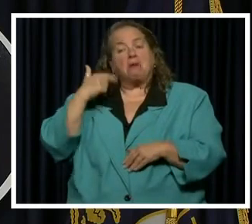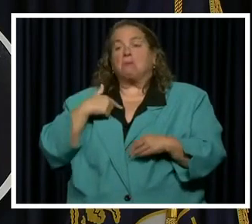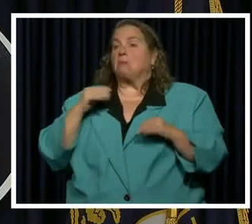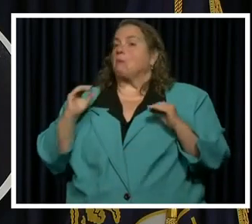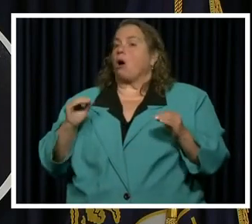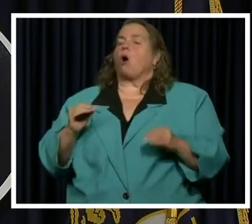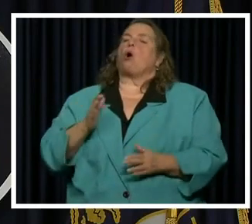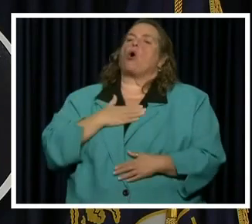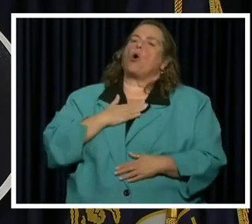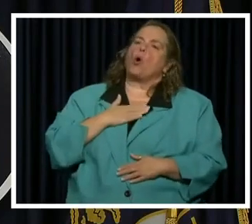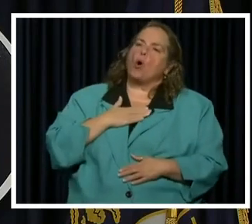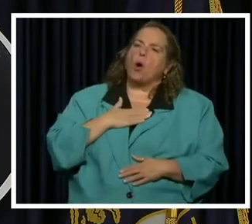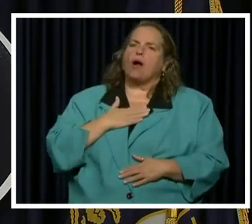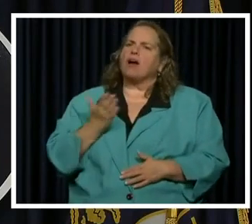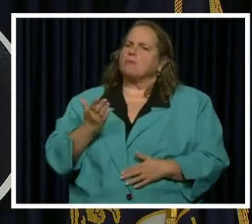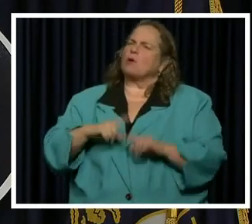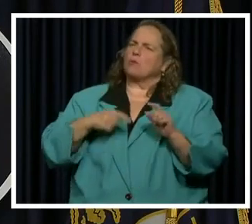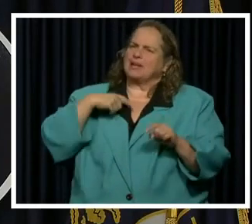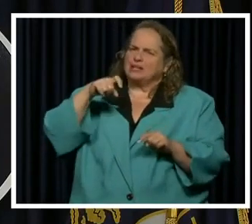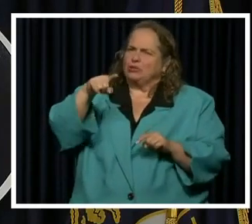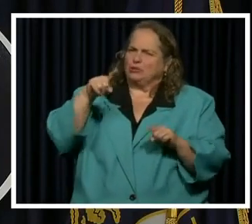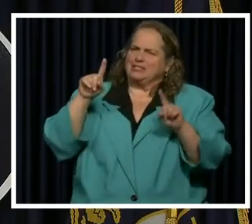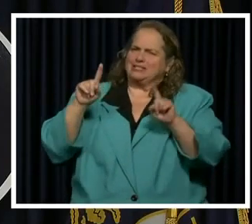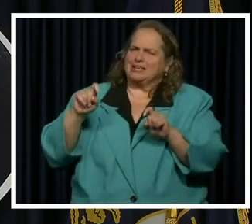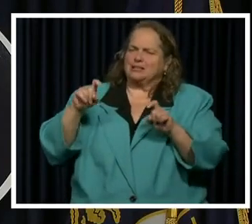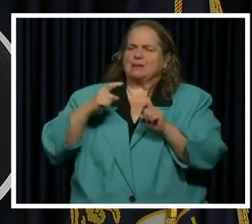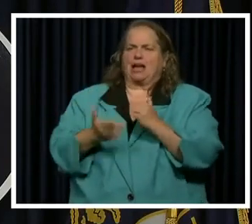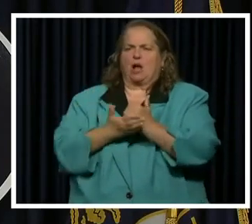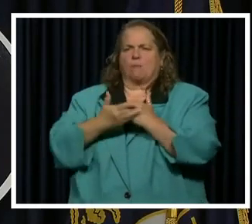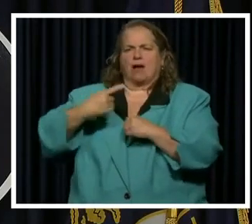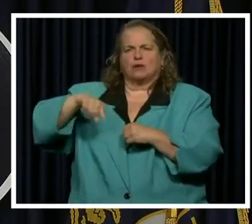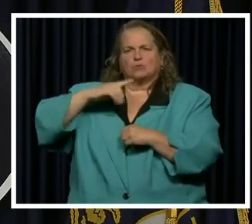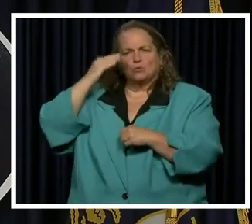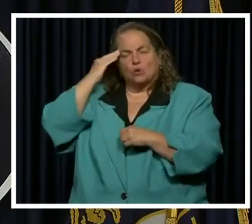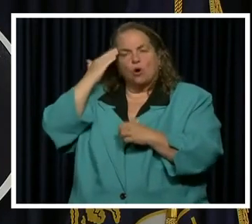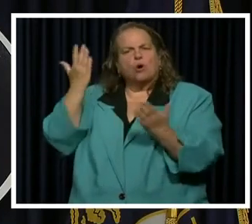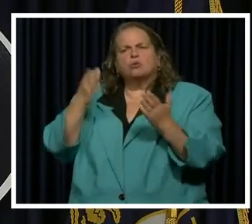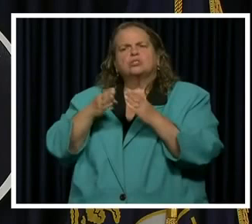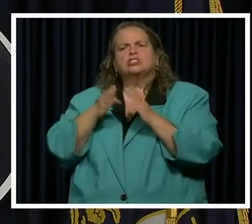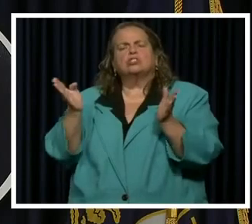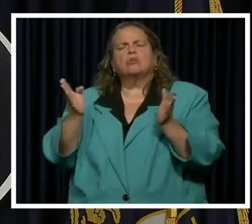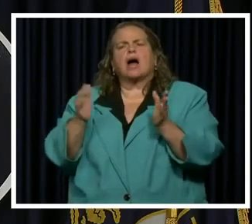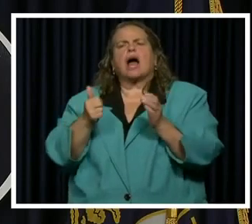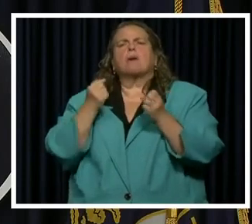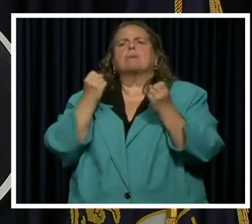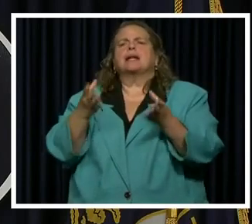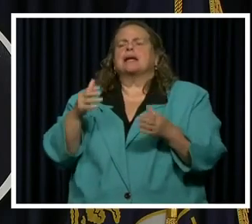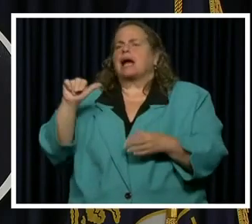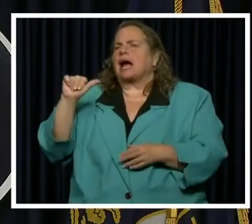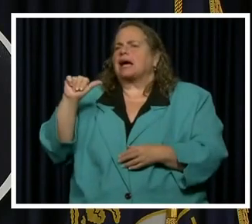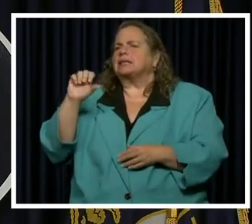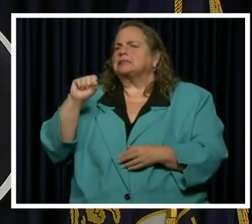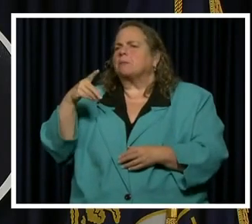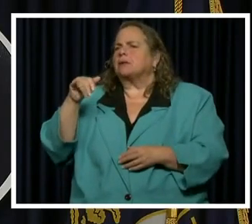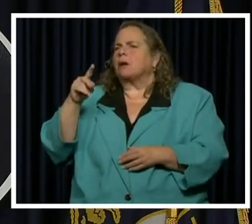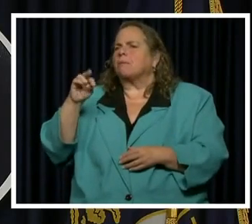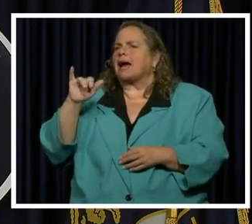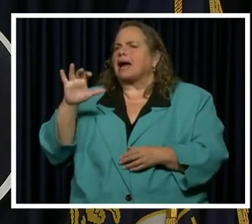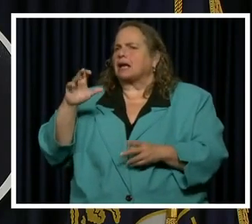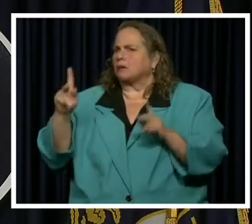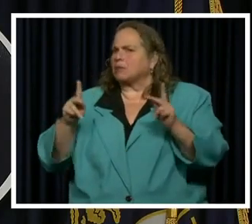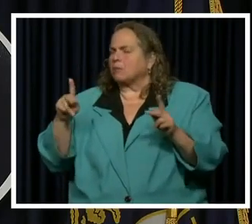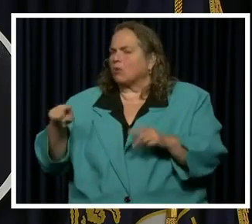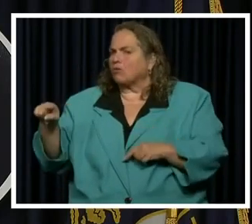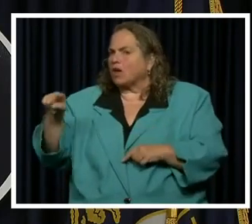also need you to get tested because that helps us know about the general amount of asymptomatic people that are out there.